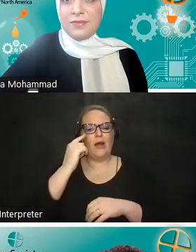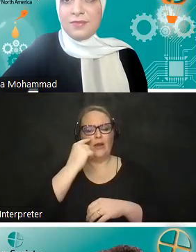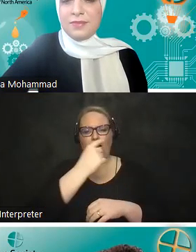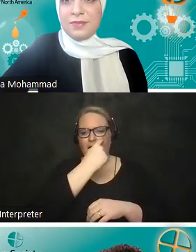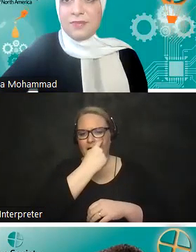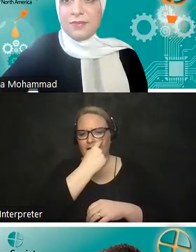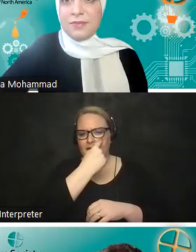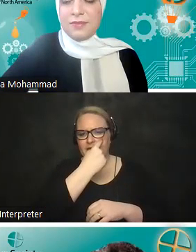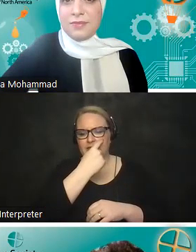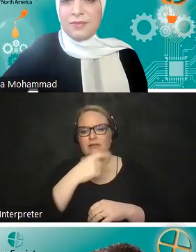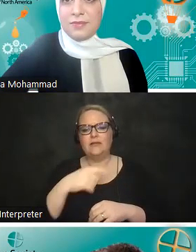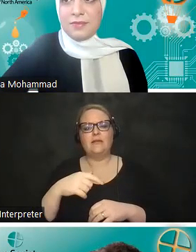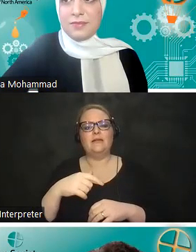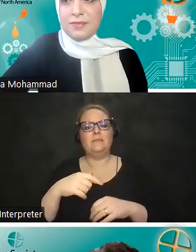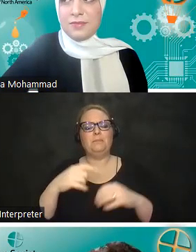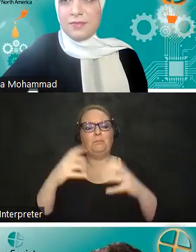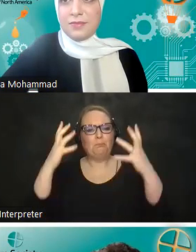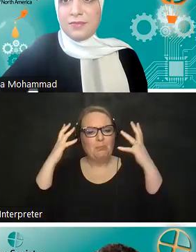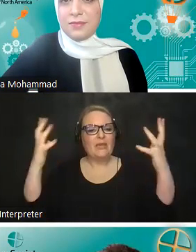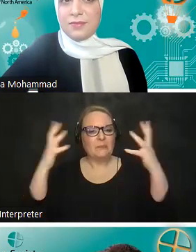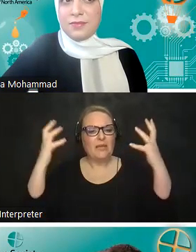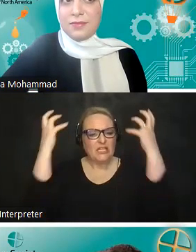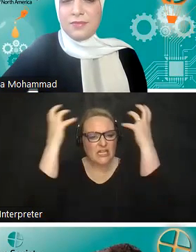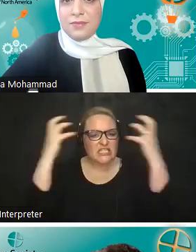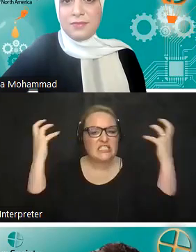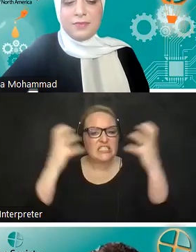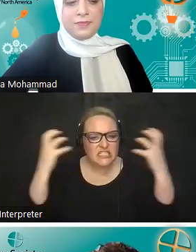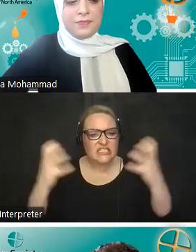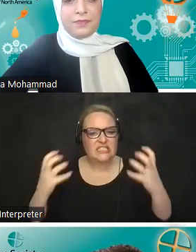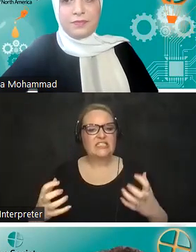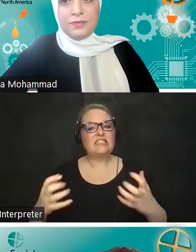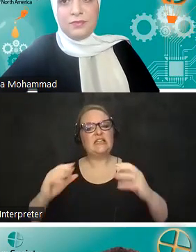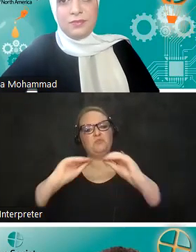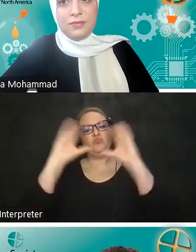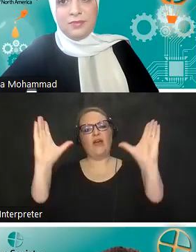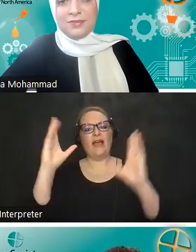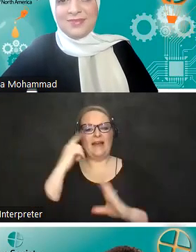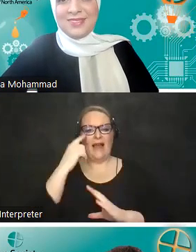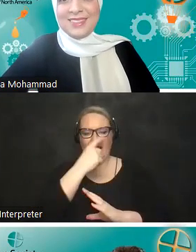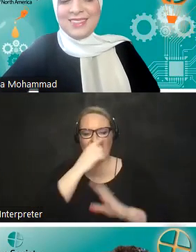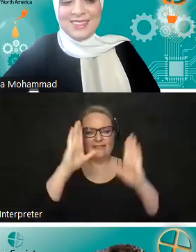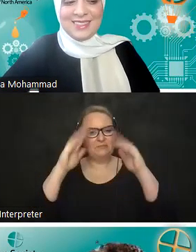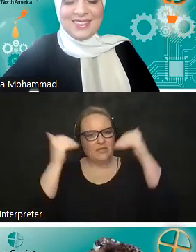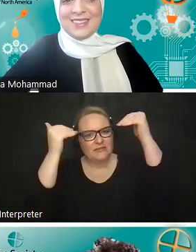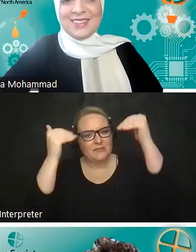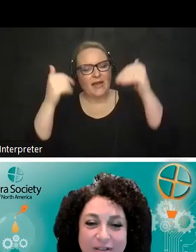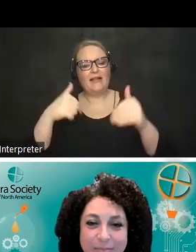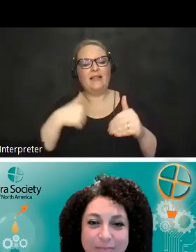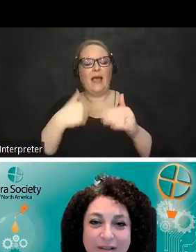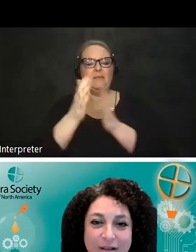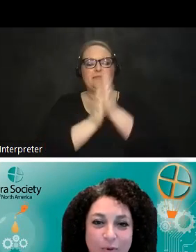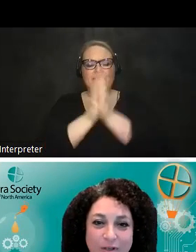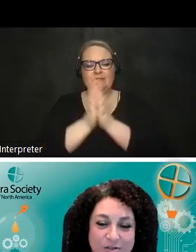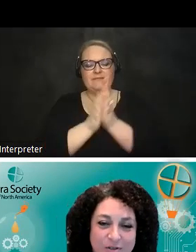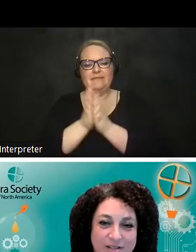and um big big curly hair uh bright eyes and a big smile because i'm very passionate about